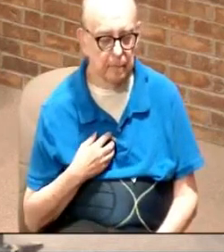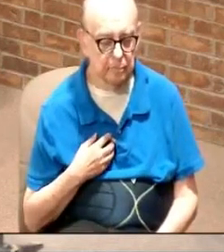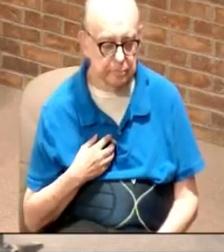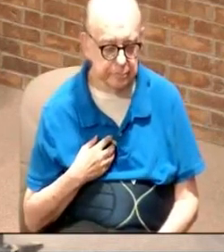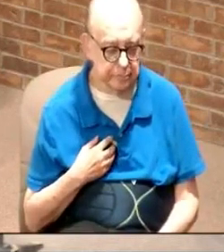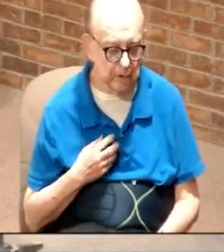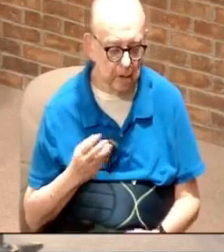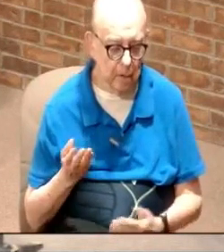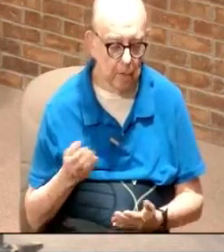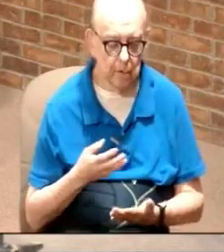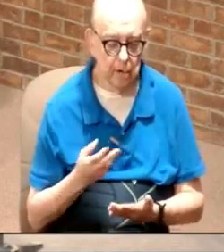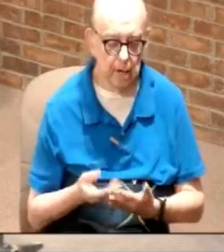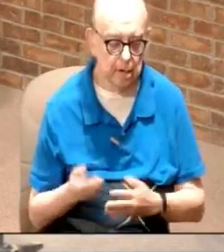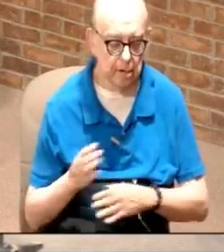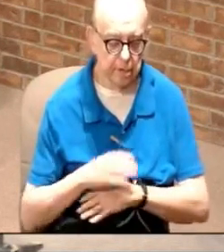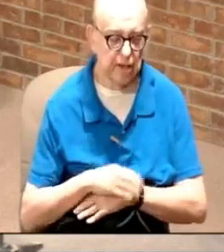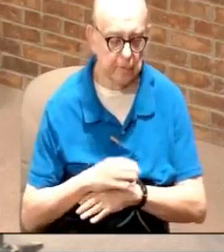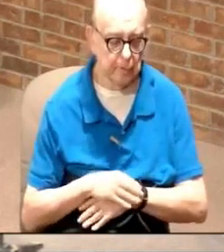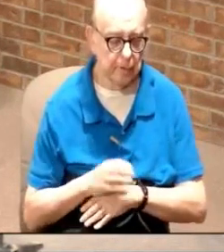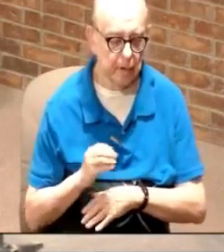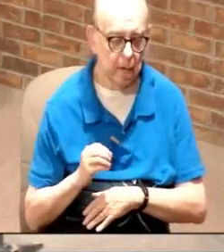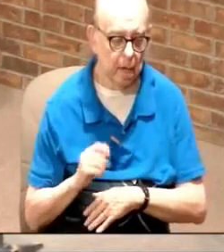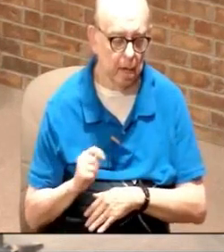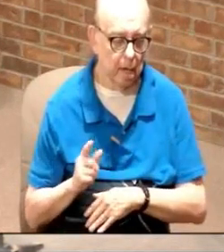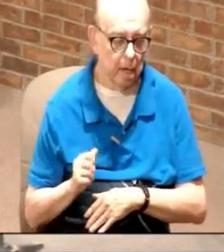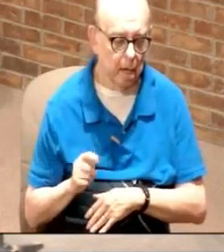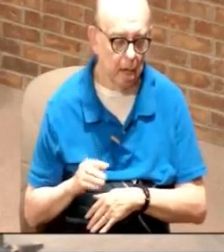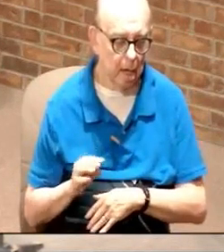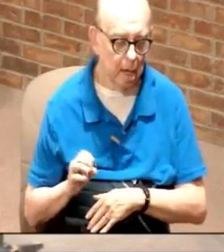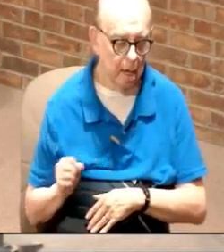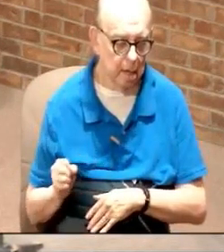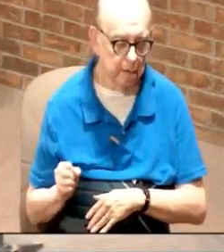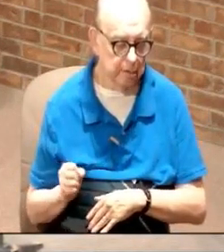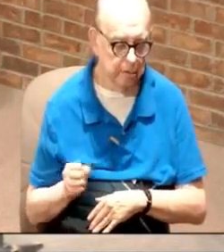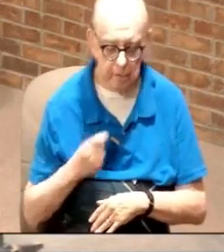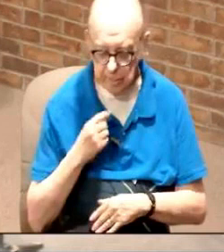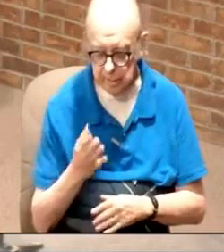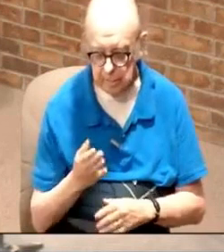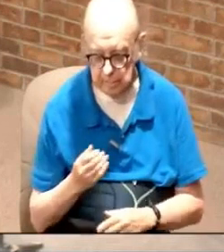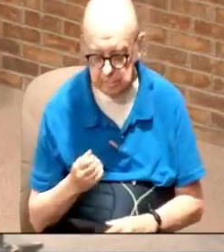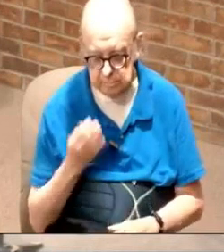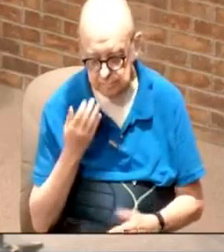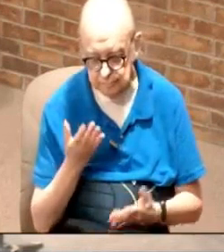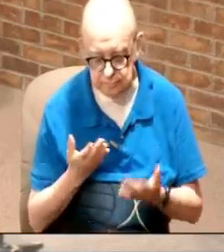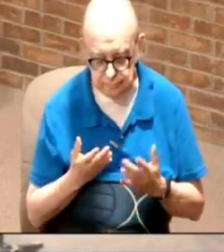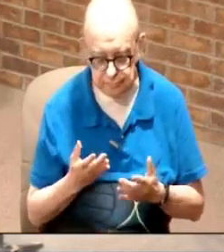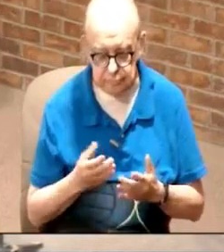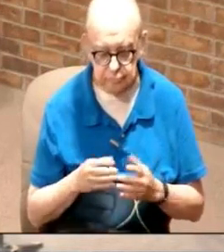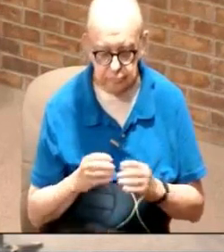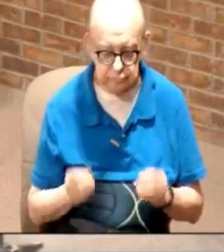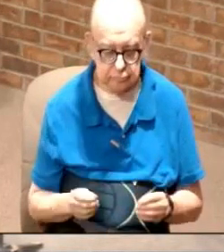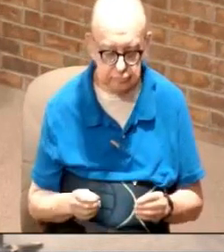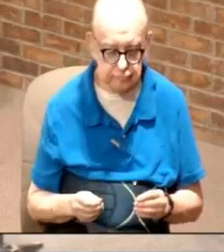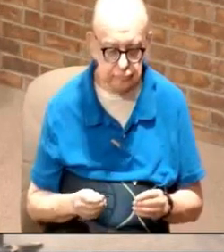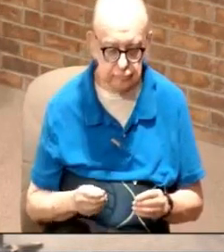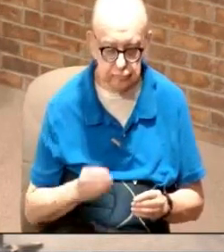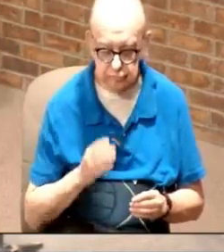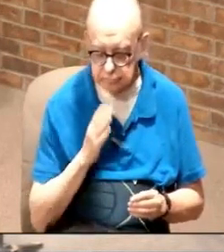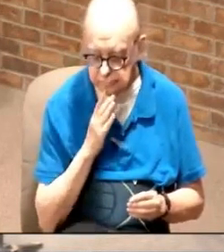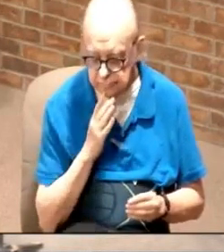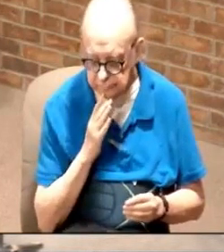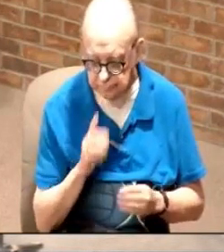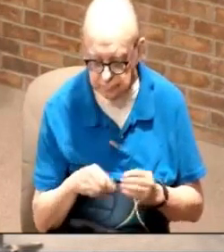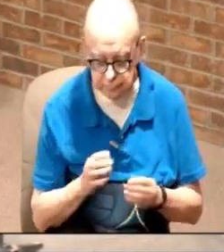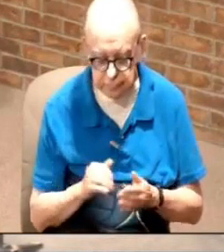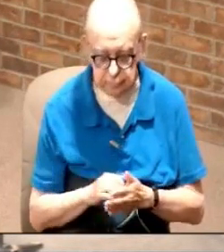laying on the table. Let me just tell you up front. If you want outlines, you want to talk it